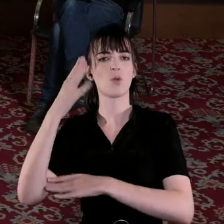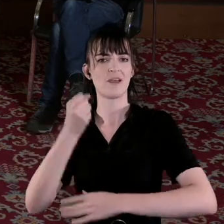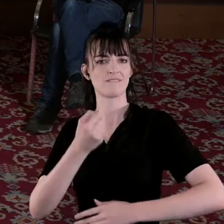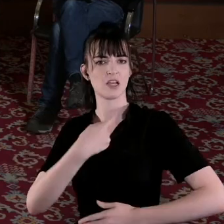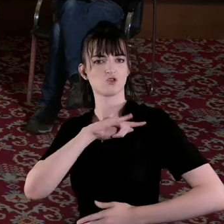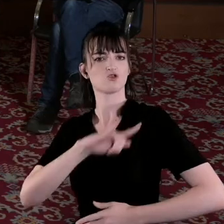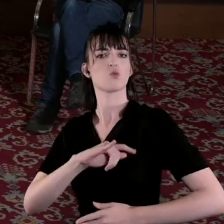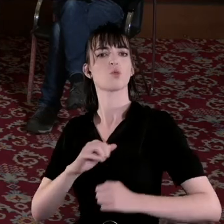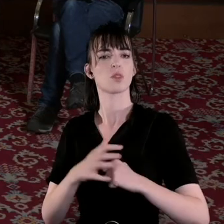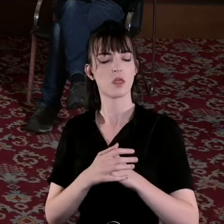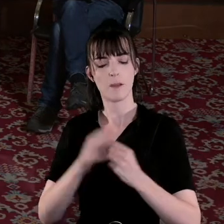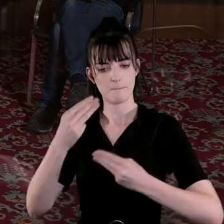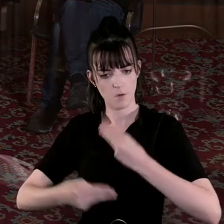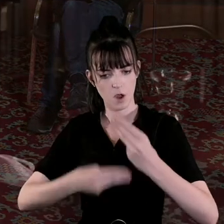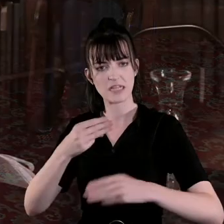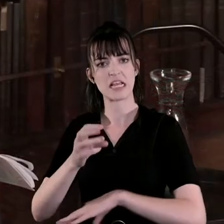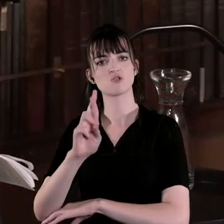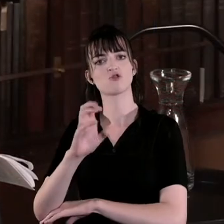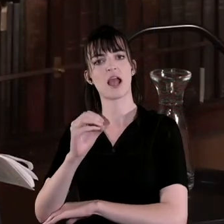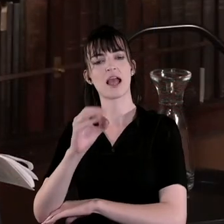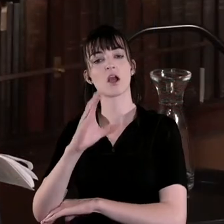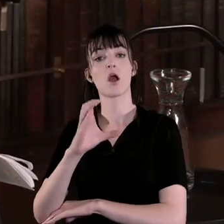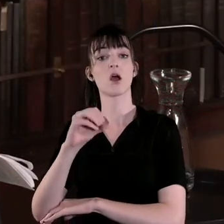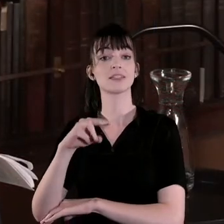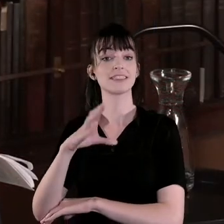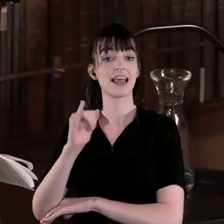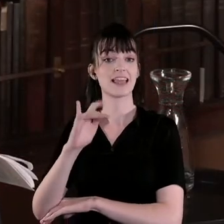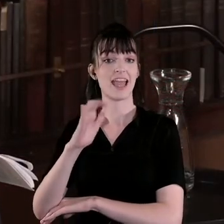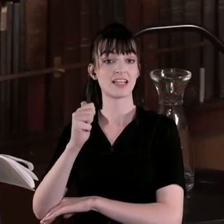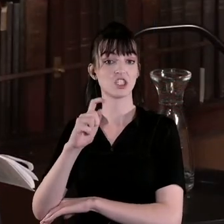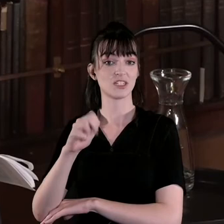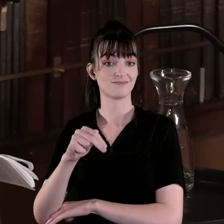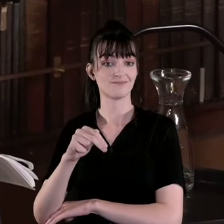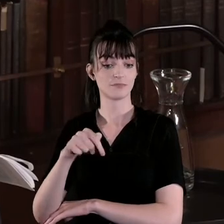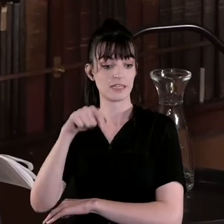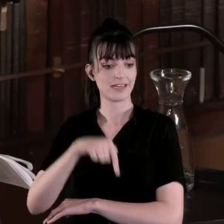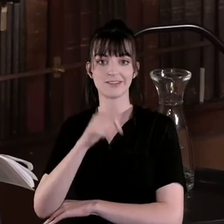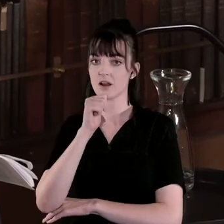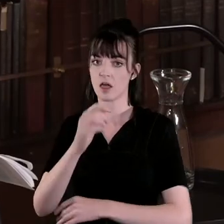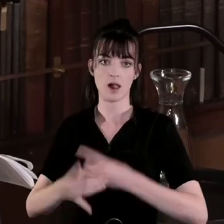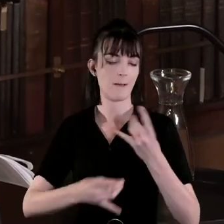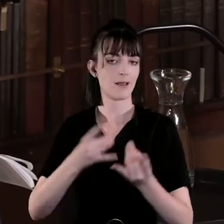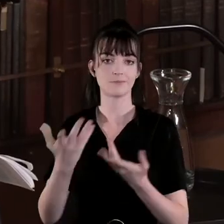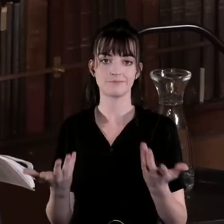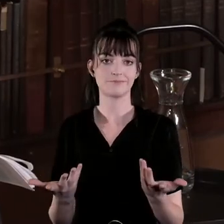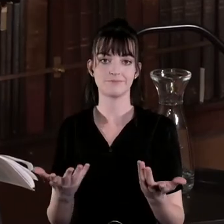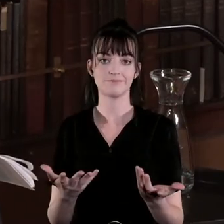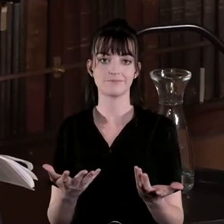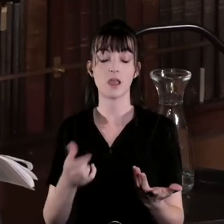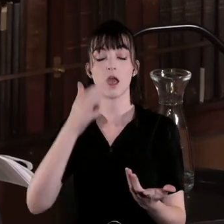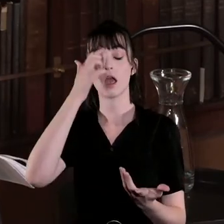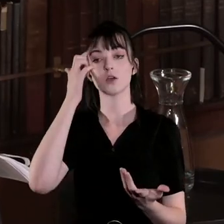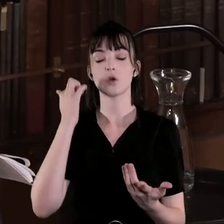processes that didn't happen here it just you know it didn't happen so perhaps that